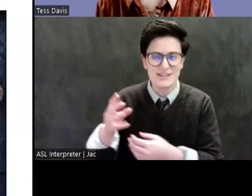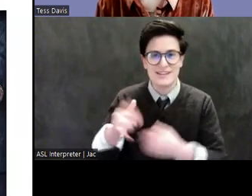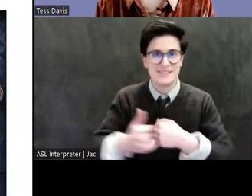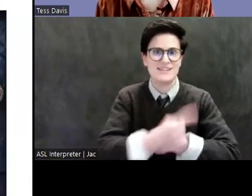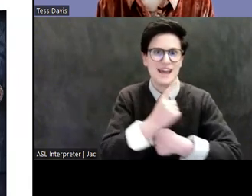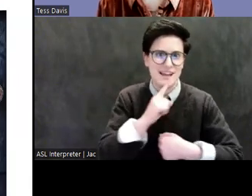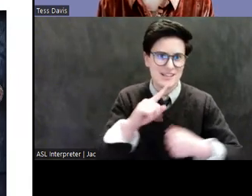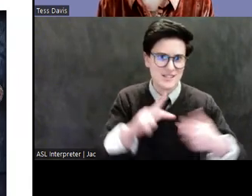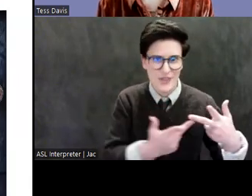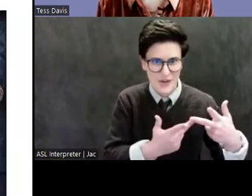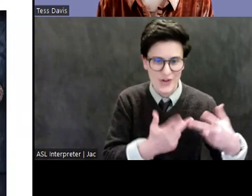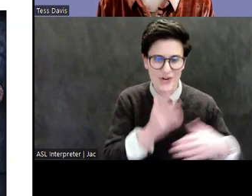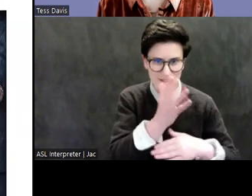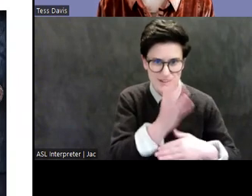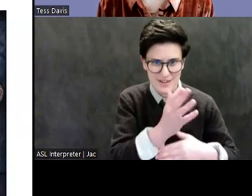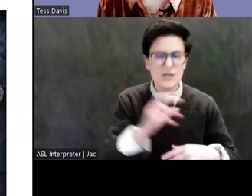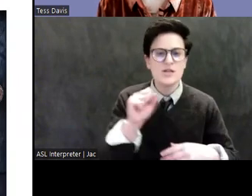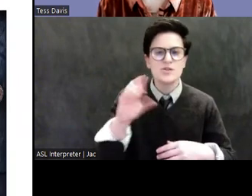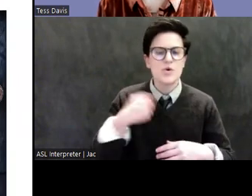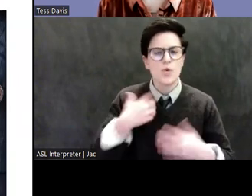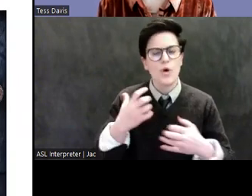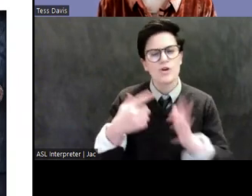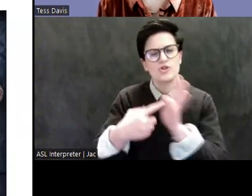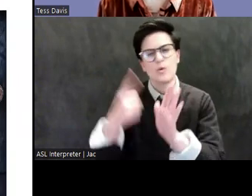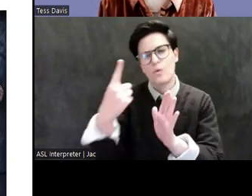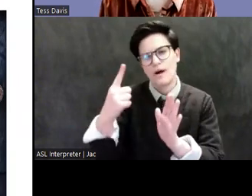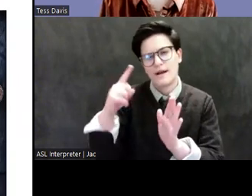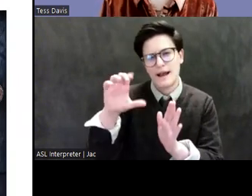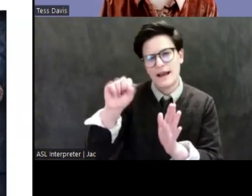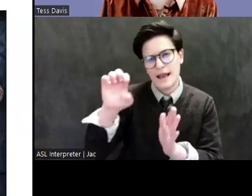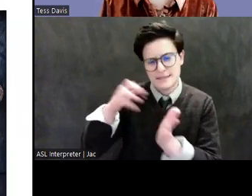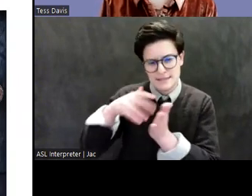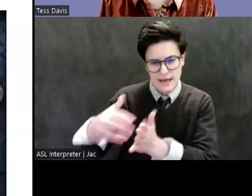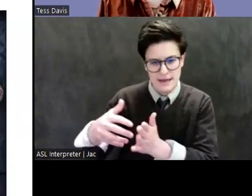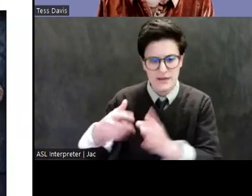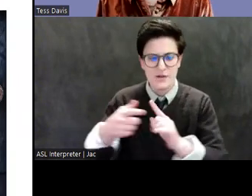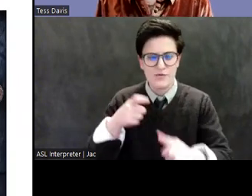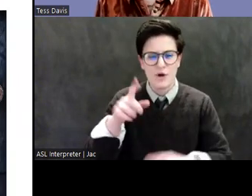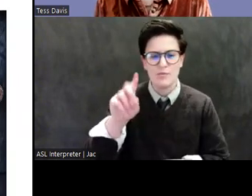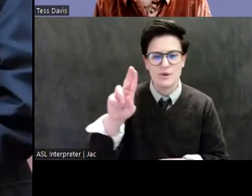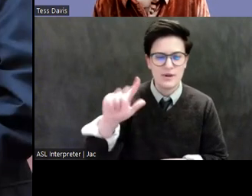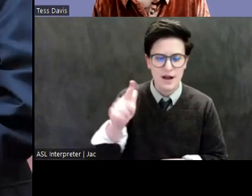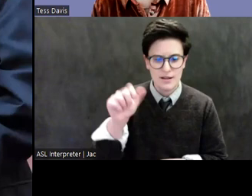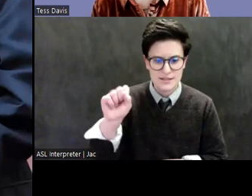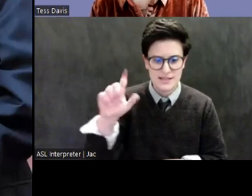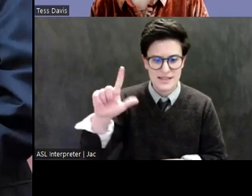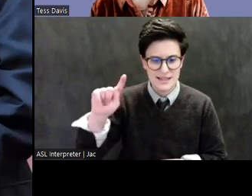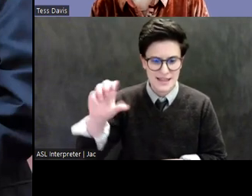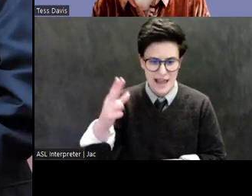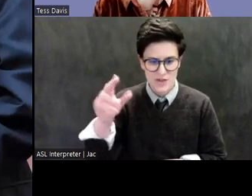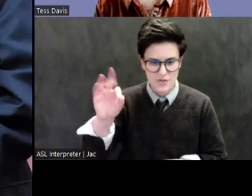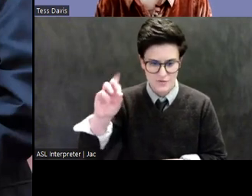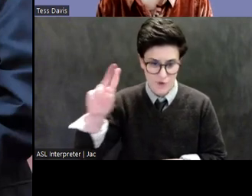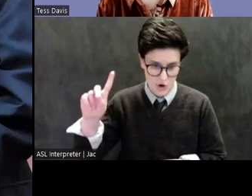one case study, the trafficking network of one Douglas Latchford. Slide. On August 31st,